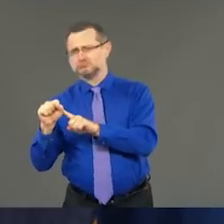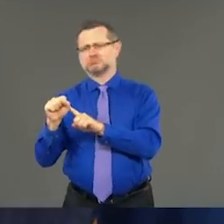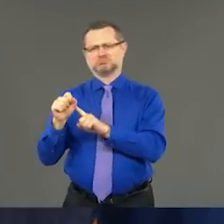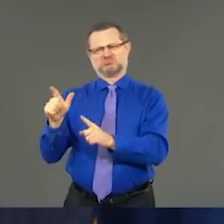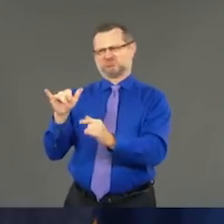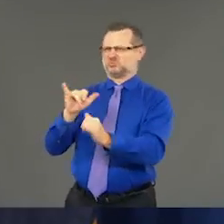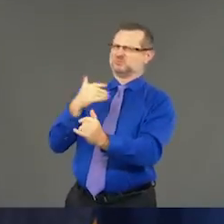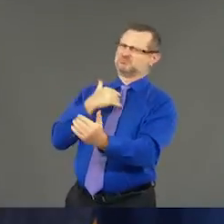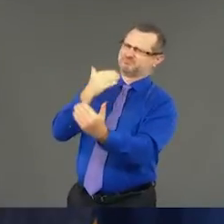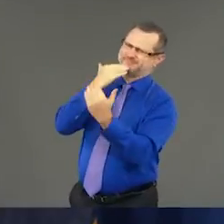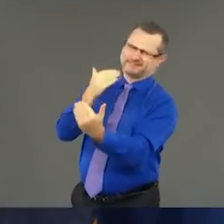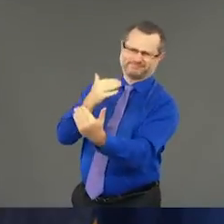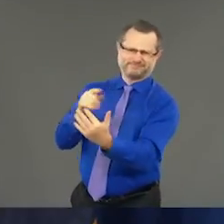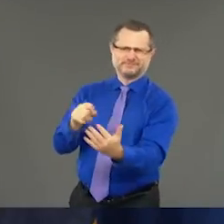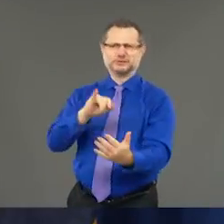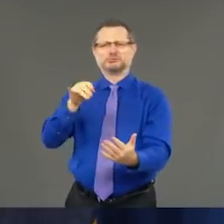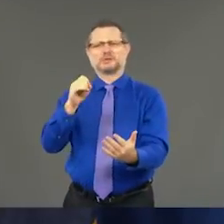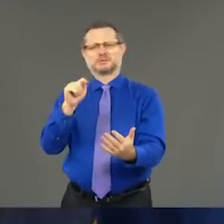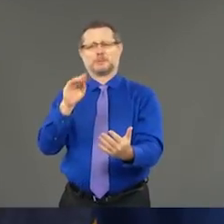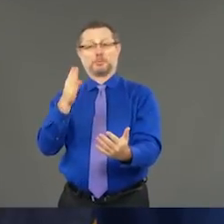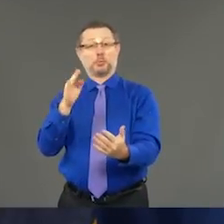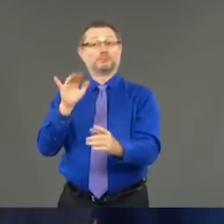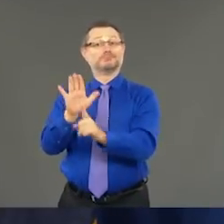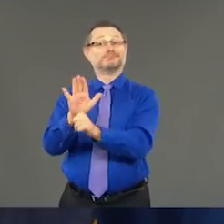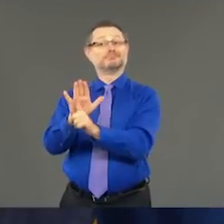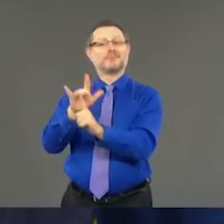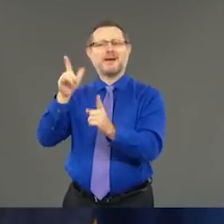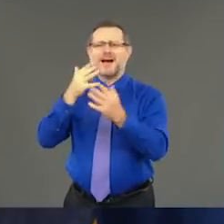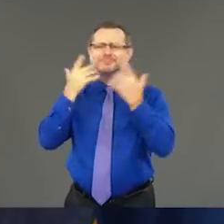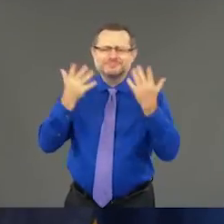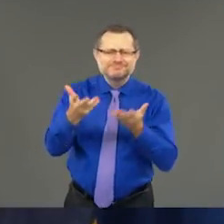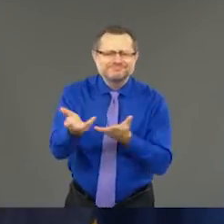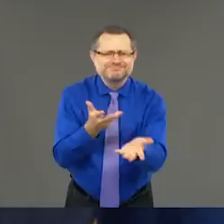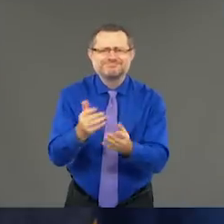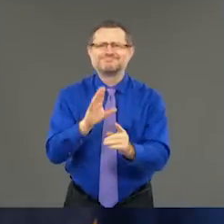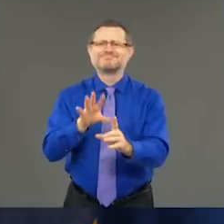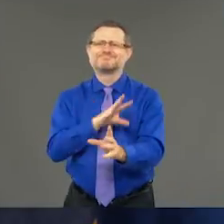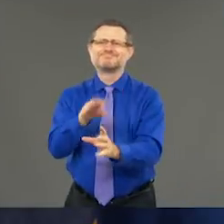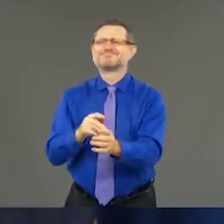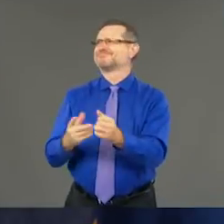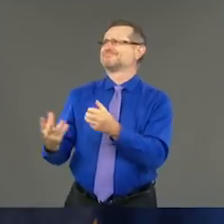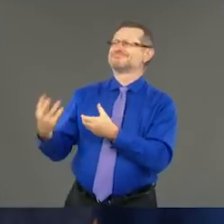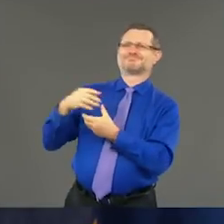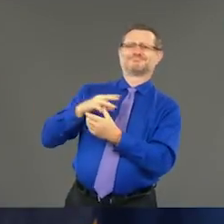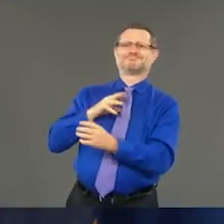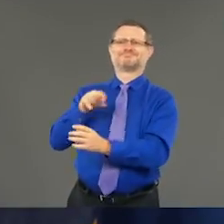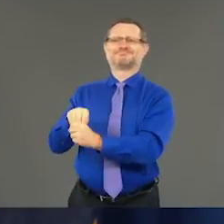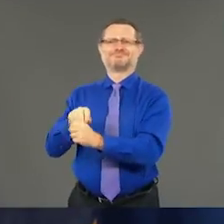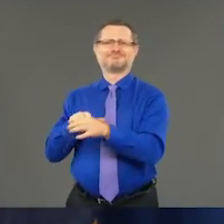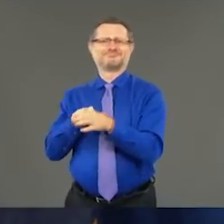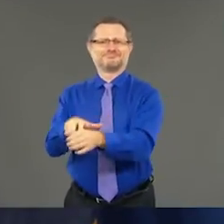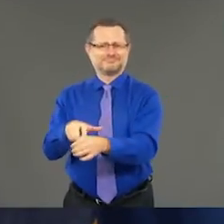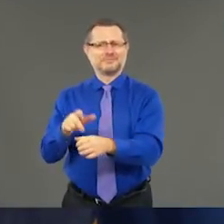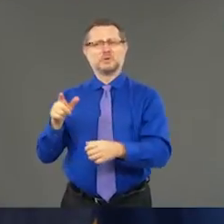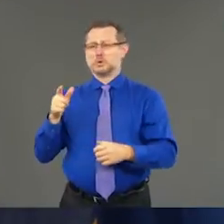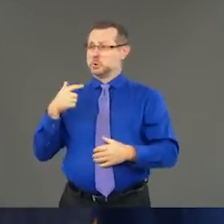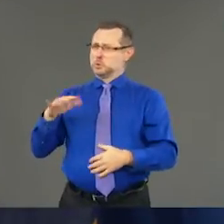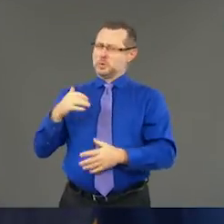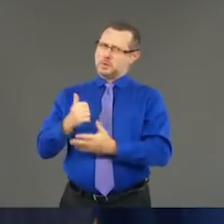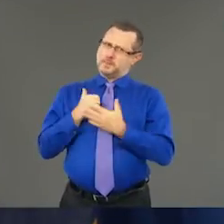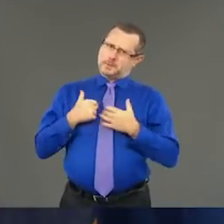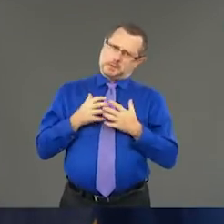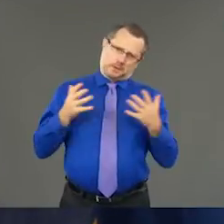great friend to New York and a great corporate citizen, so we thank them very much, and they stepped up in a big way here today.